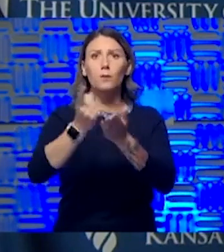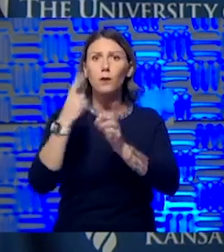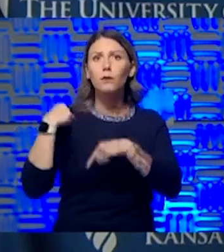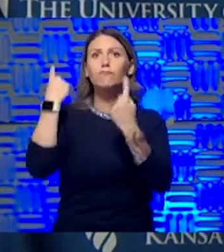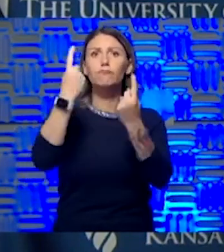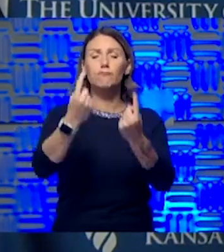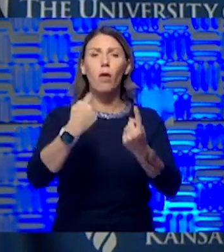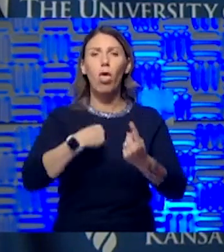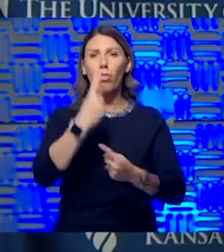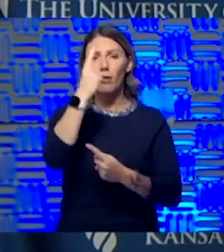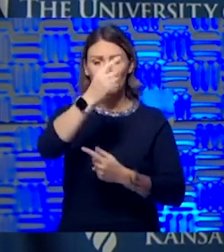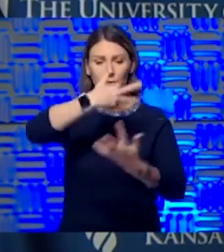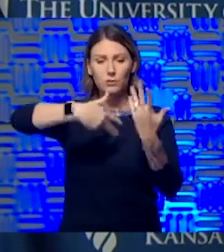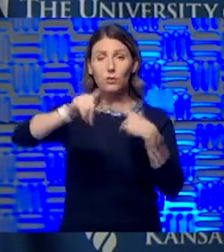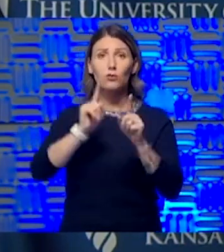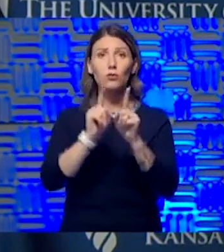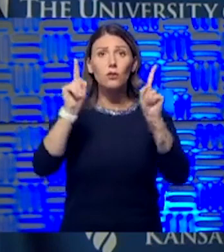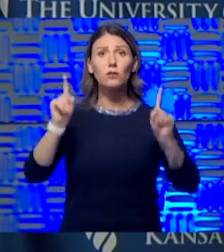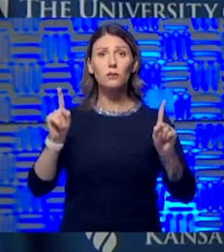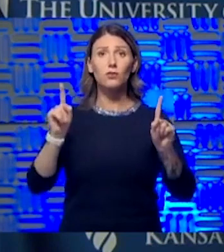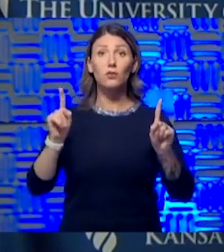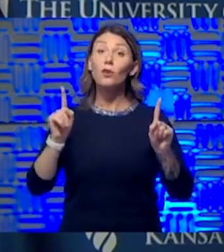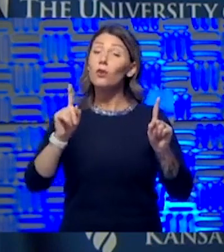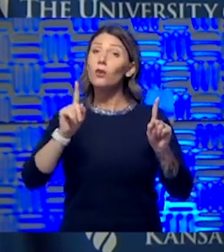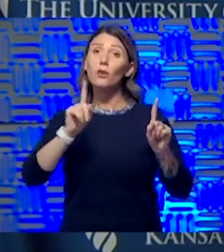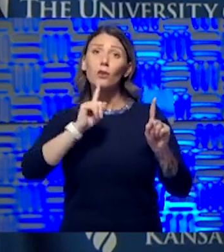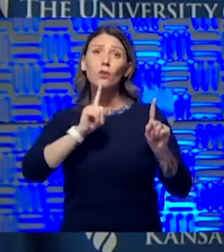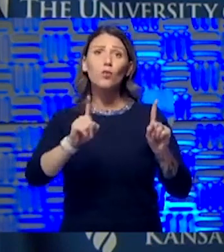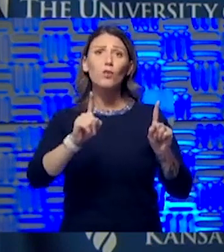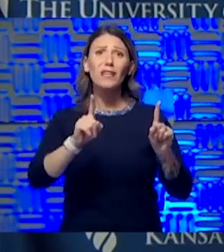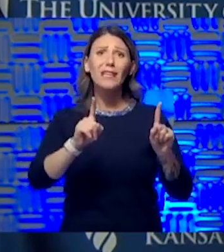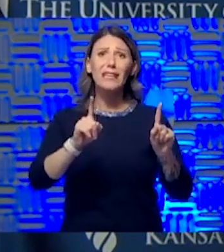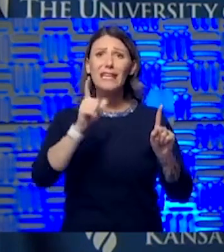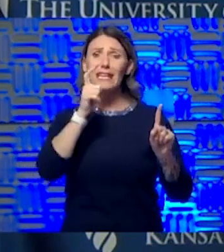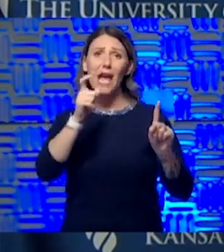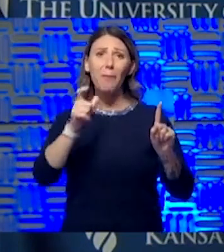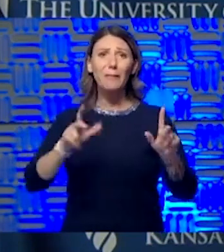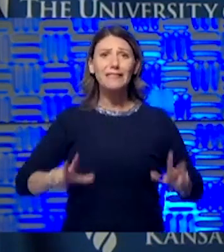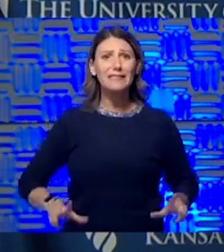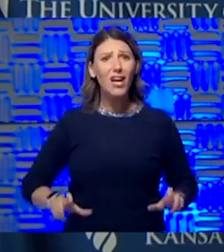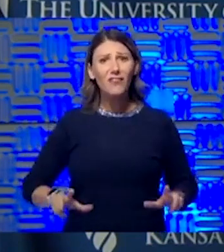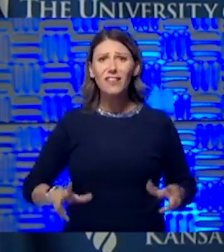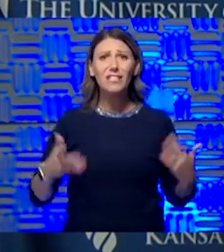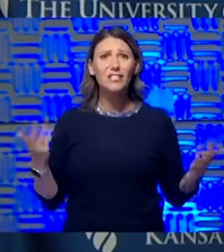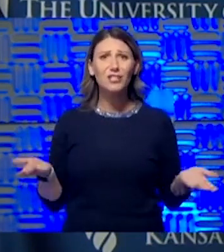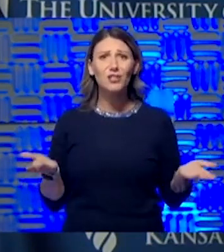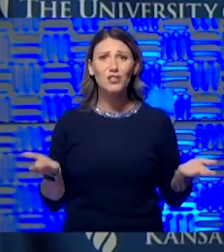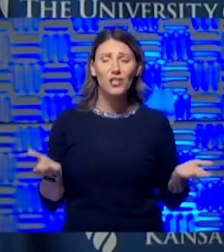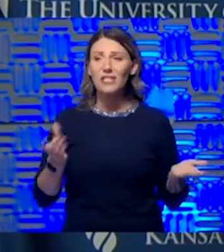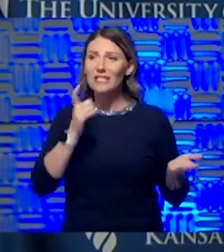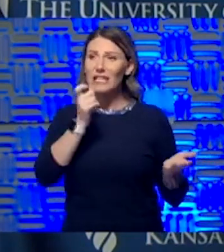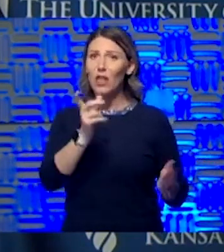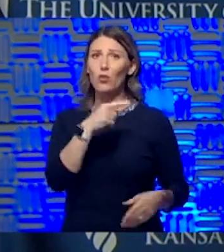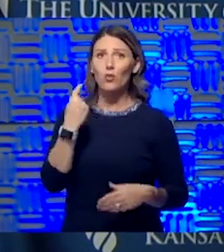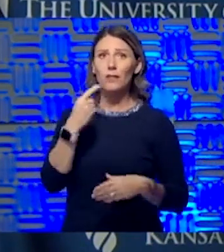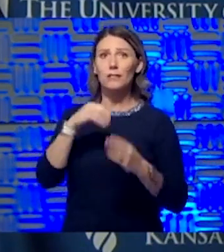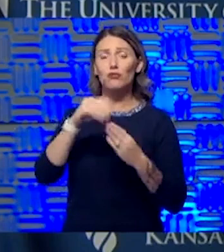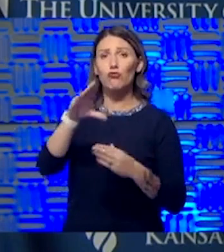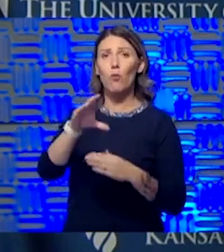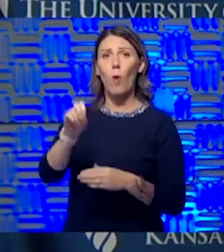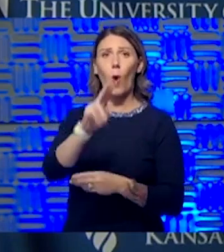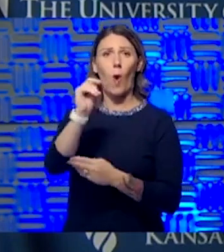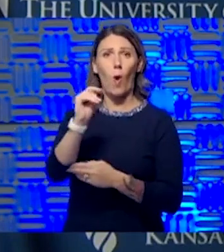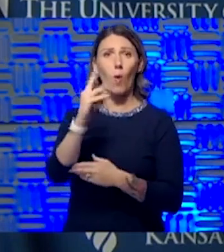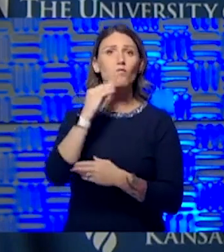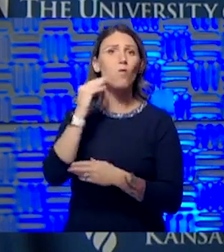distancing and really being selfless is not about the risk that you're willing to take within your own home and your own personal